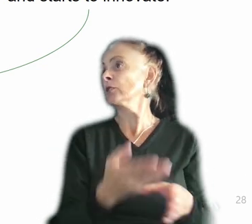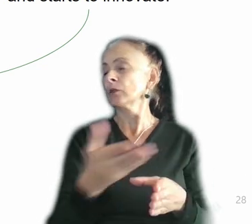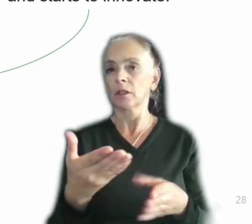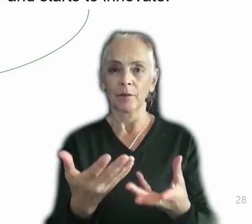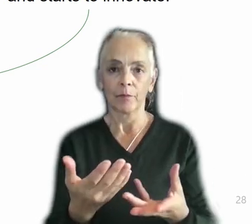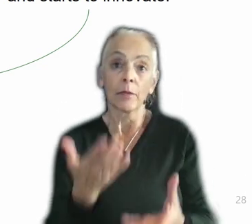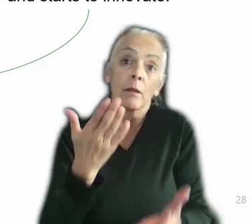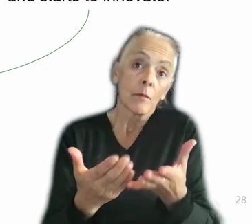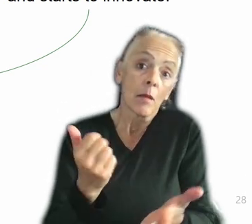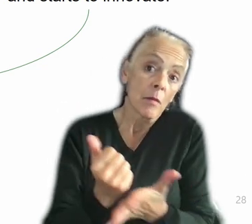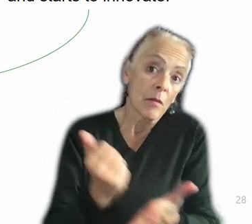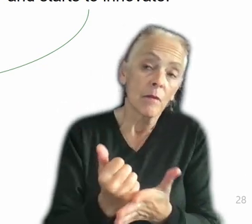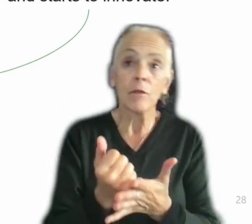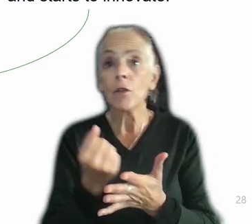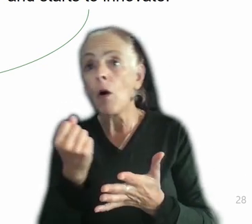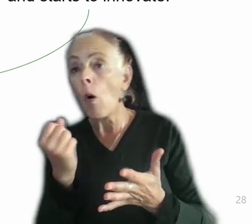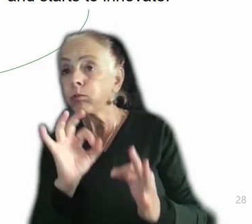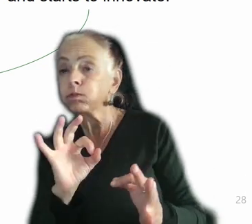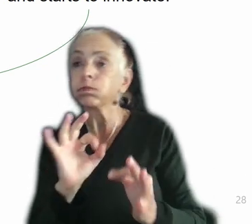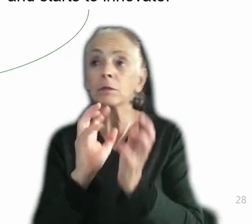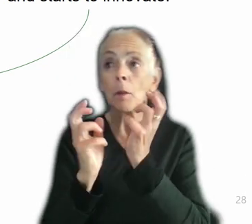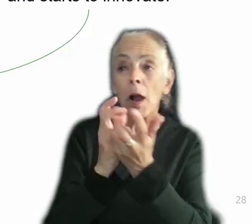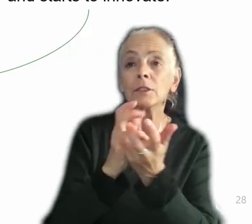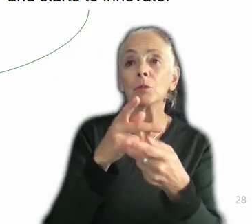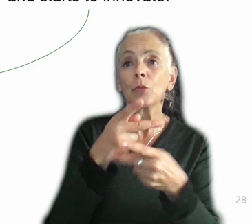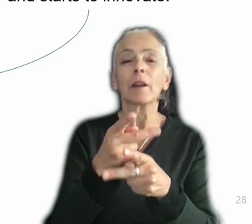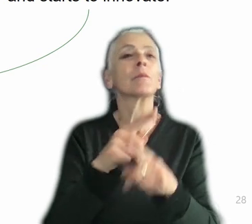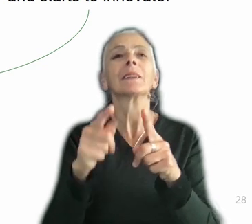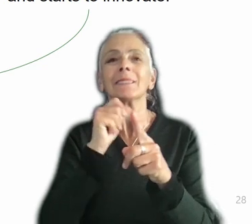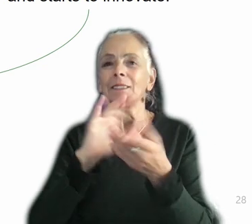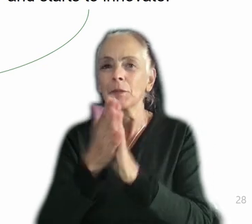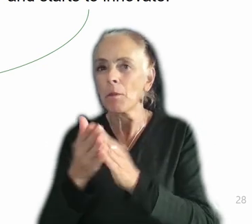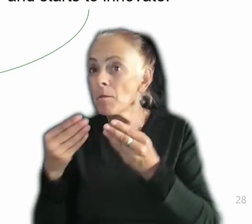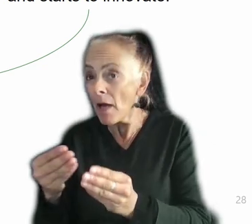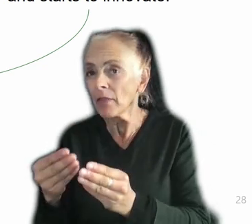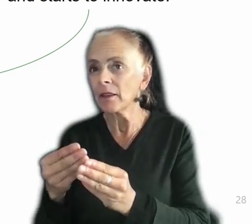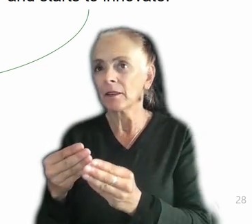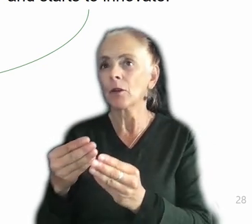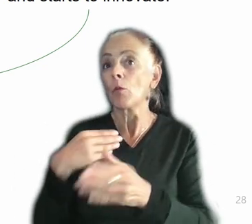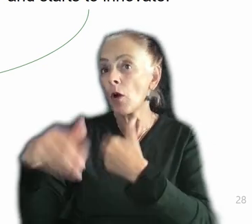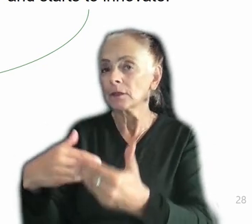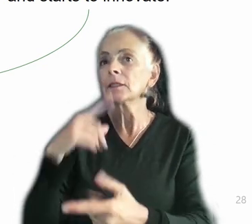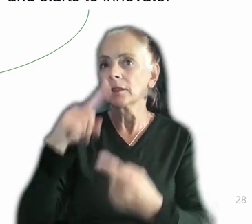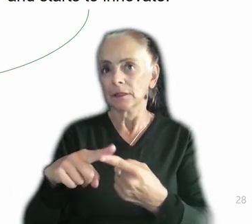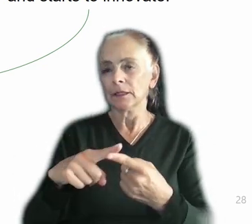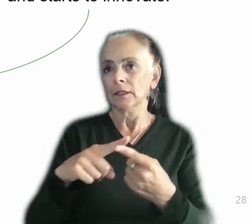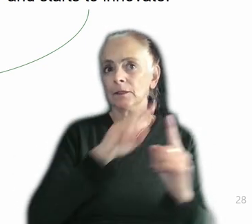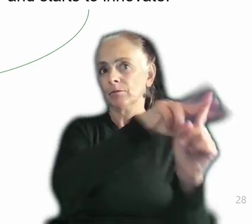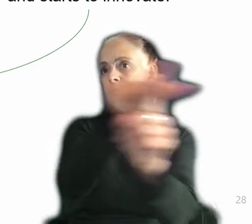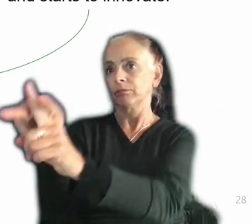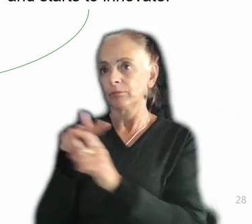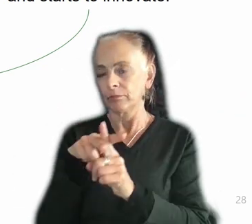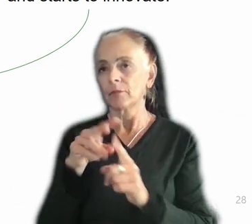maybe nuanced for the product, but it's not actually a method or a process. And this transition is a little frustrating for